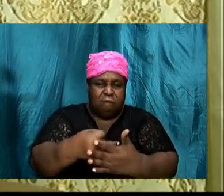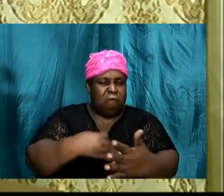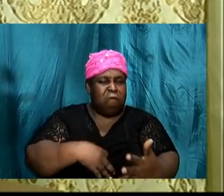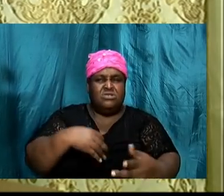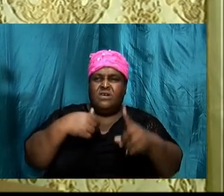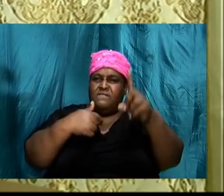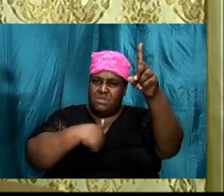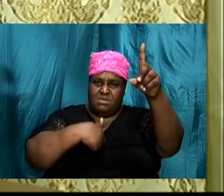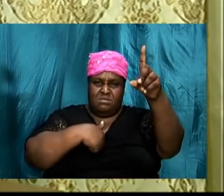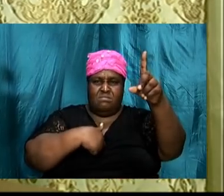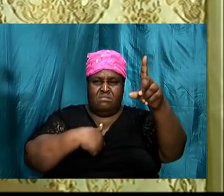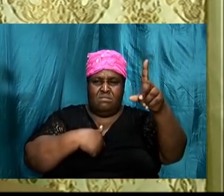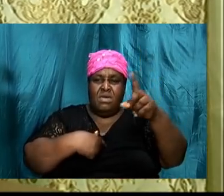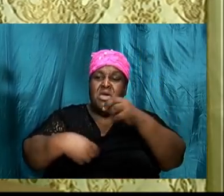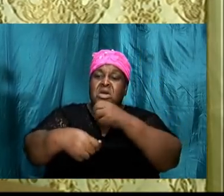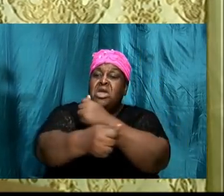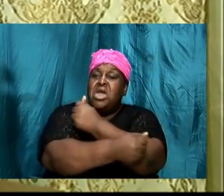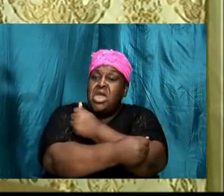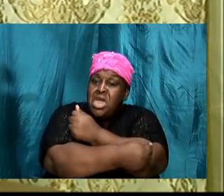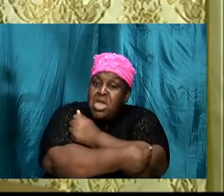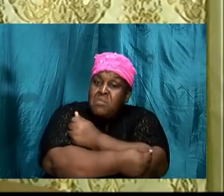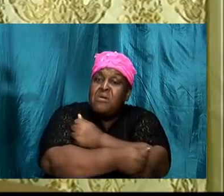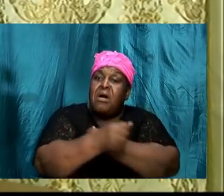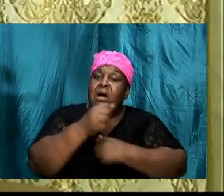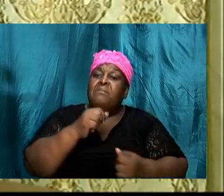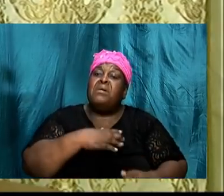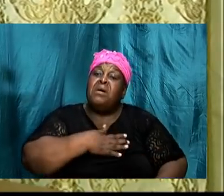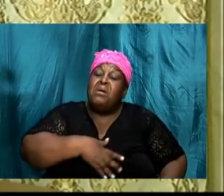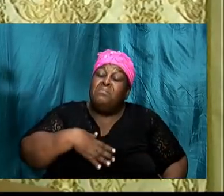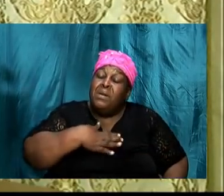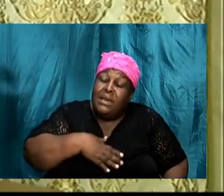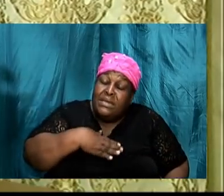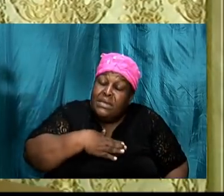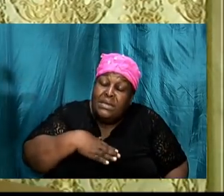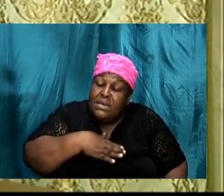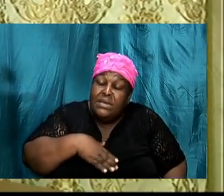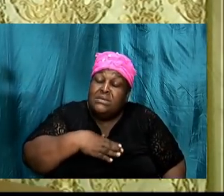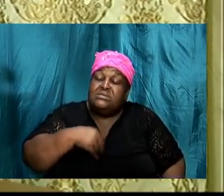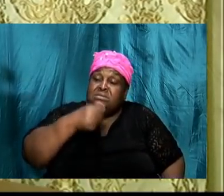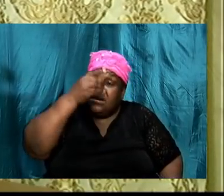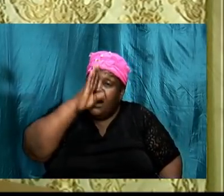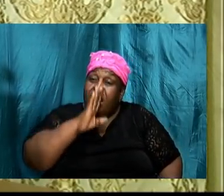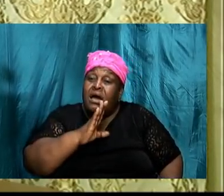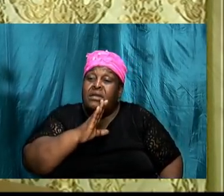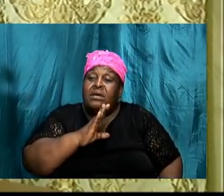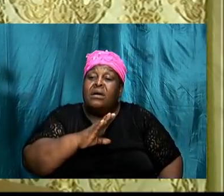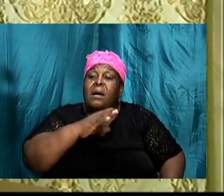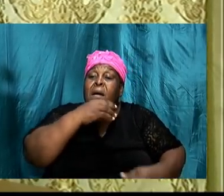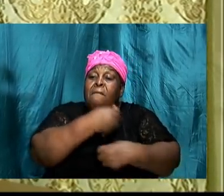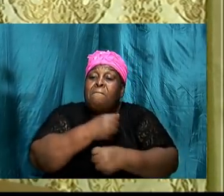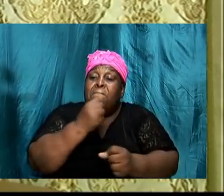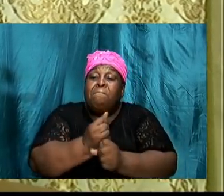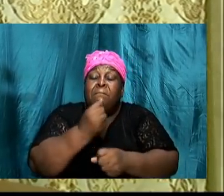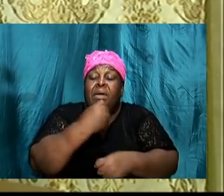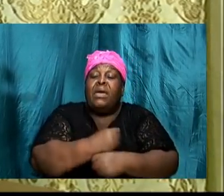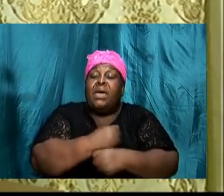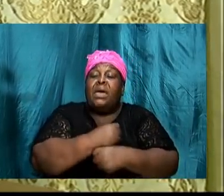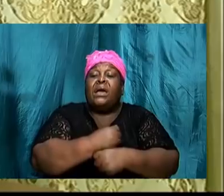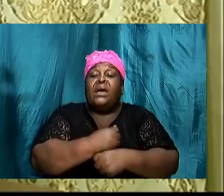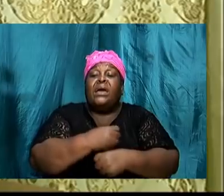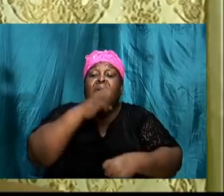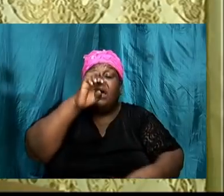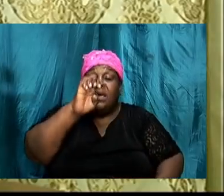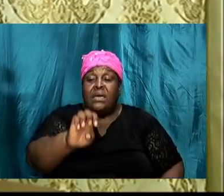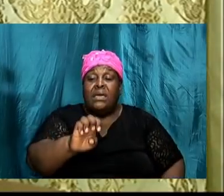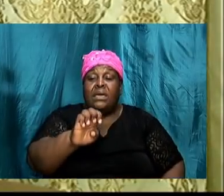and said, let Ishmael be the one who you establish your covenant with. Let